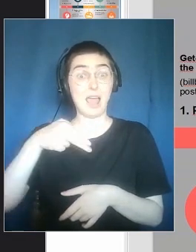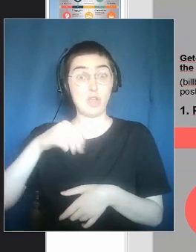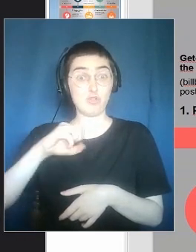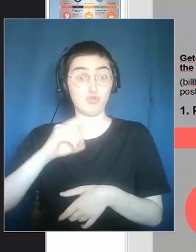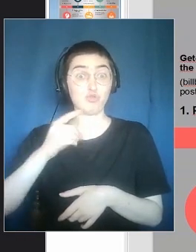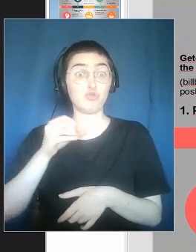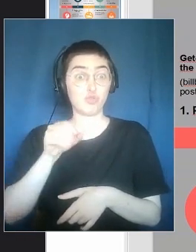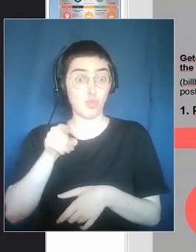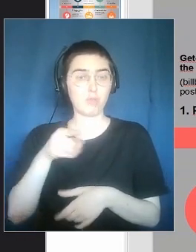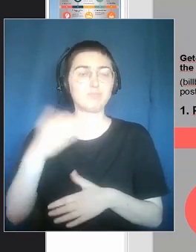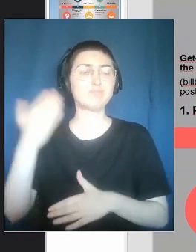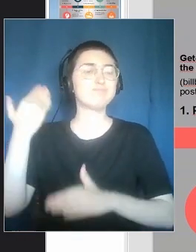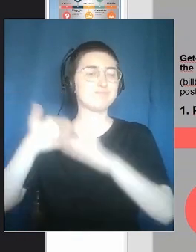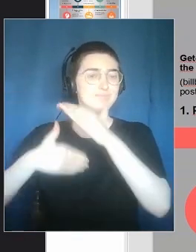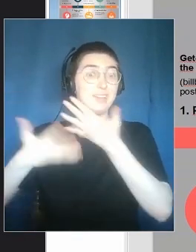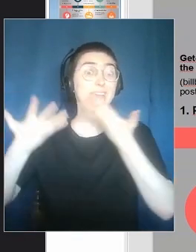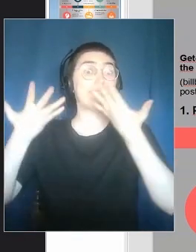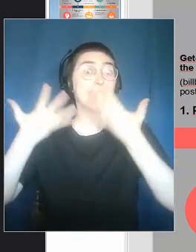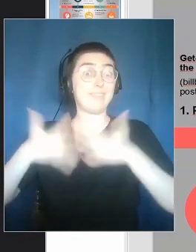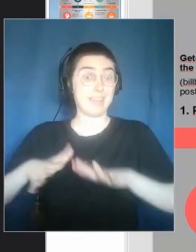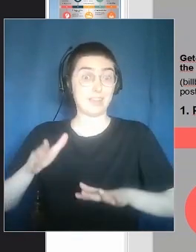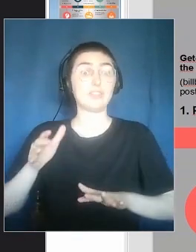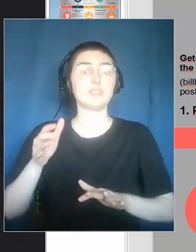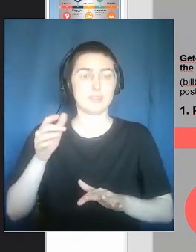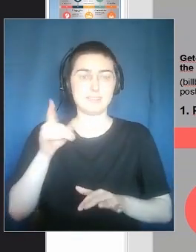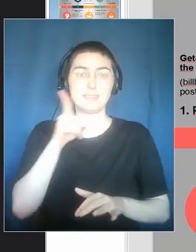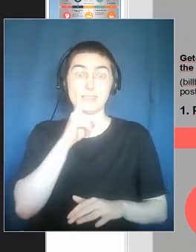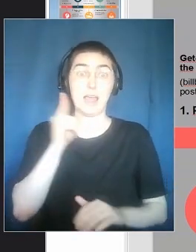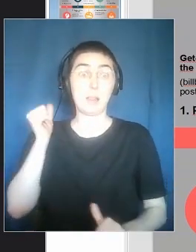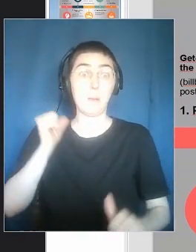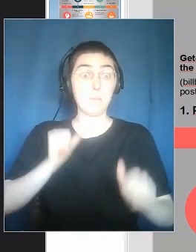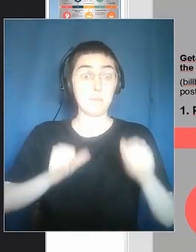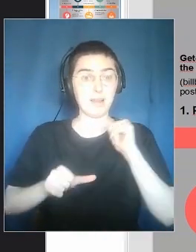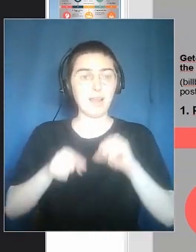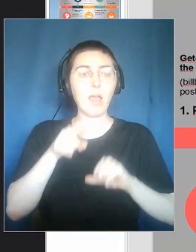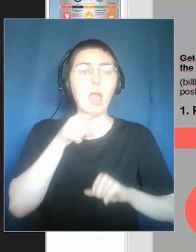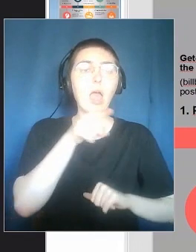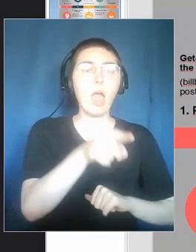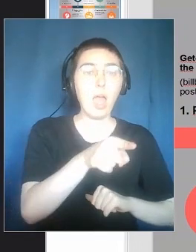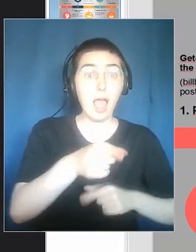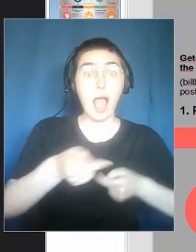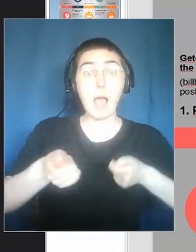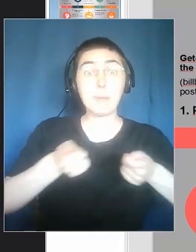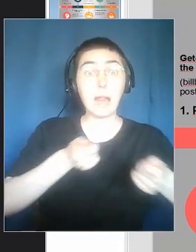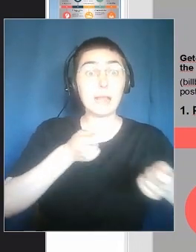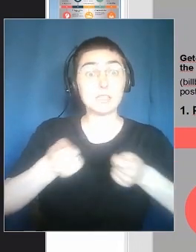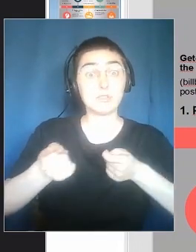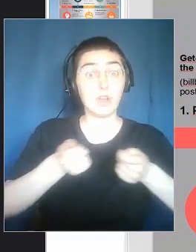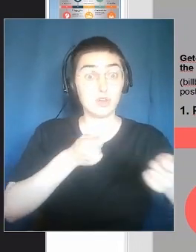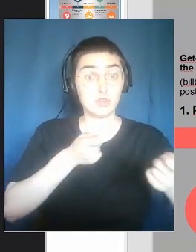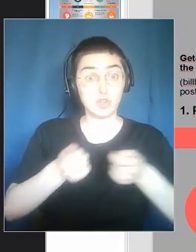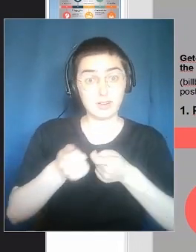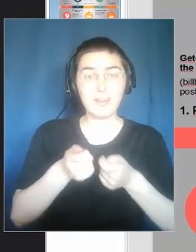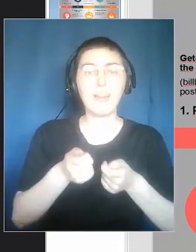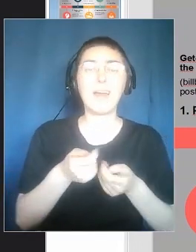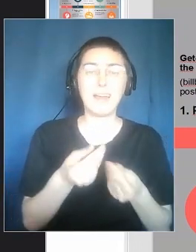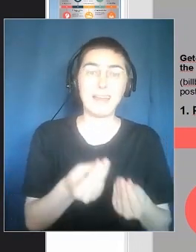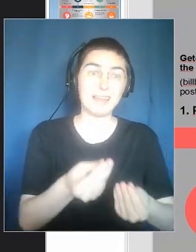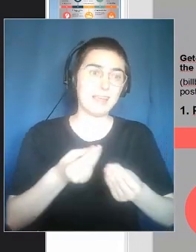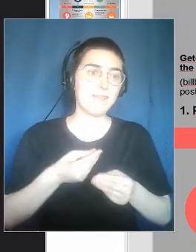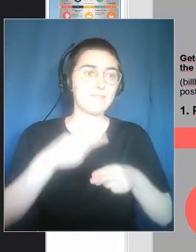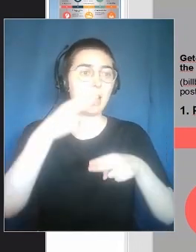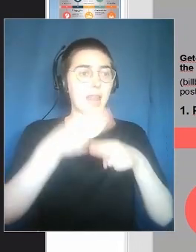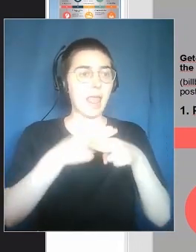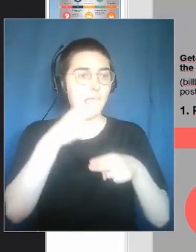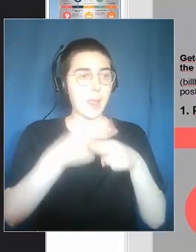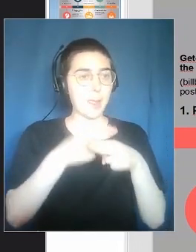a silent play that was organized a couple of years ago. The municipality administration called us and